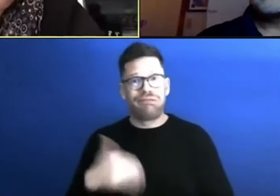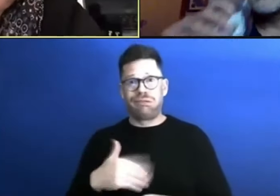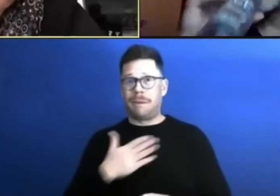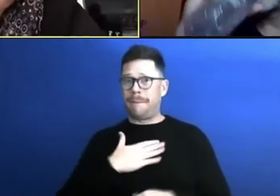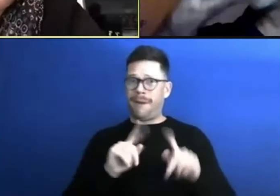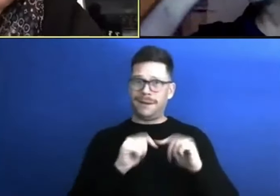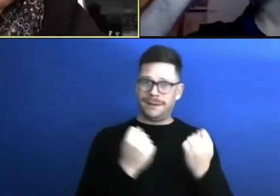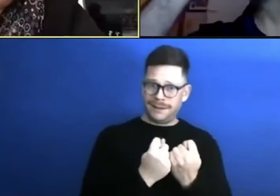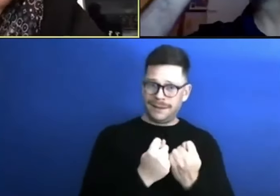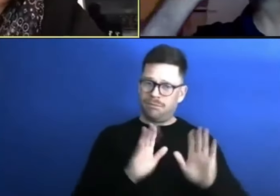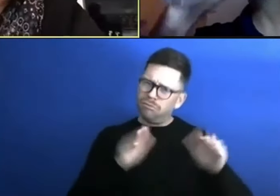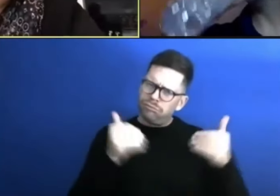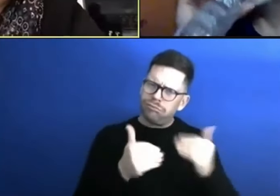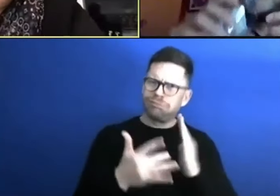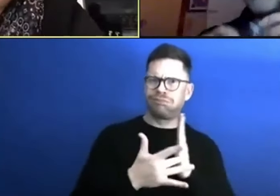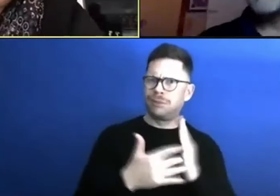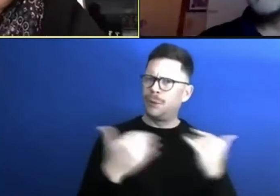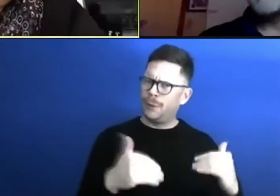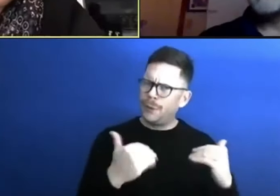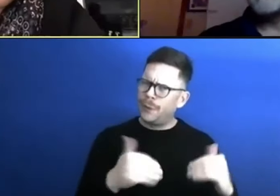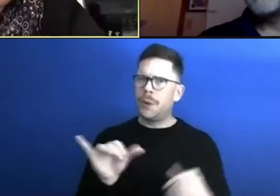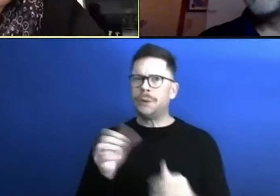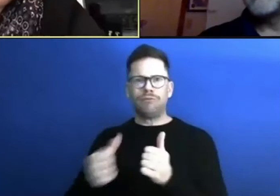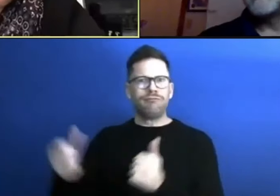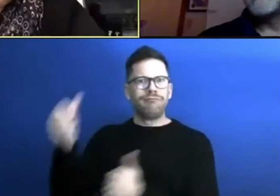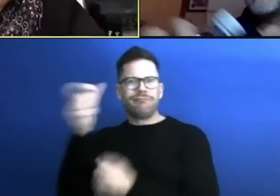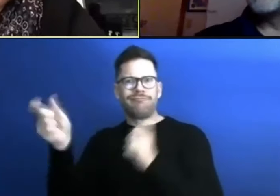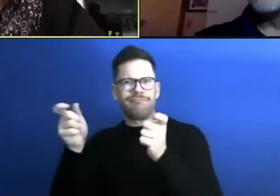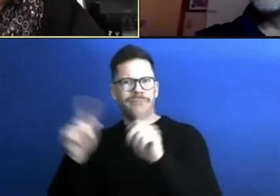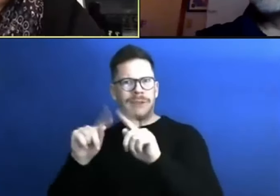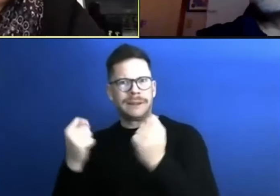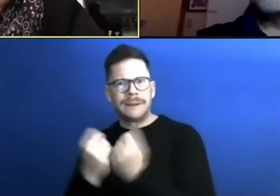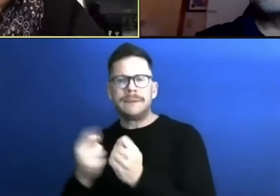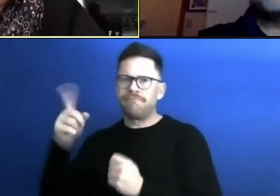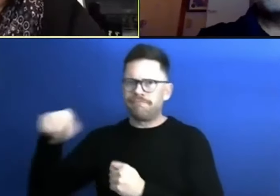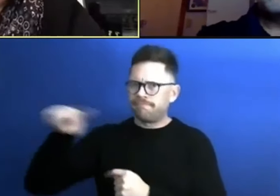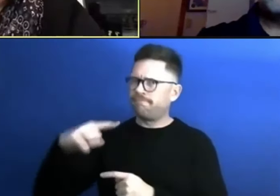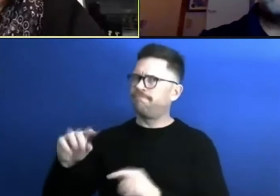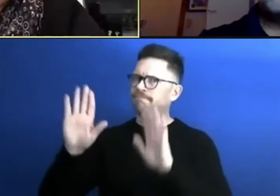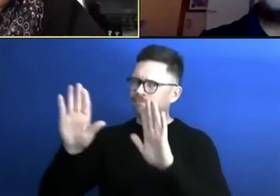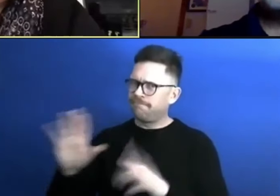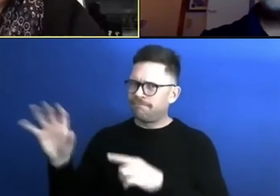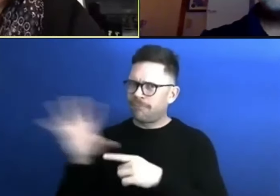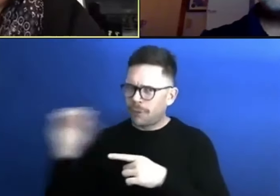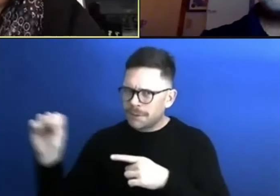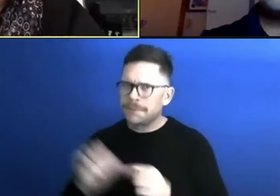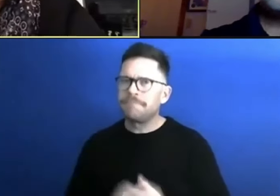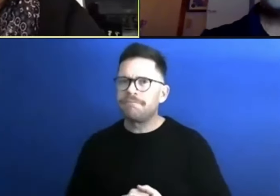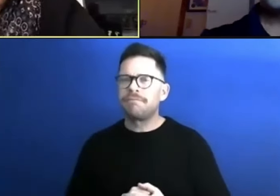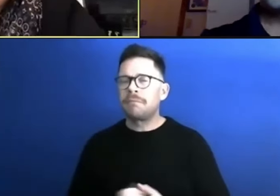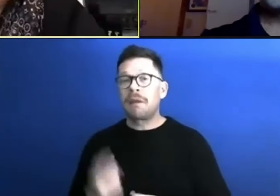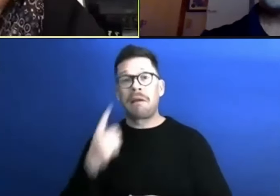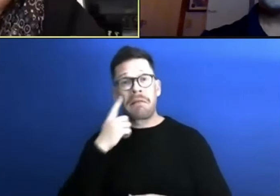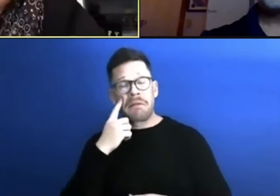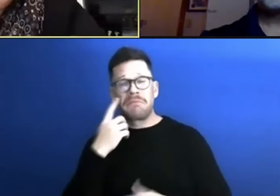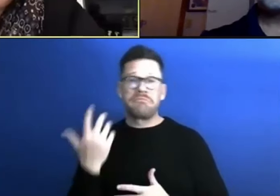amazing. But the whole administrative team really is on board with this. I think, looking at